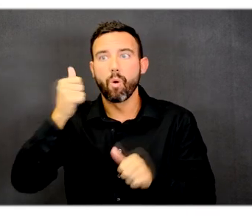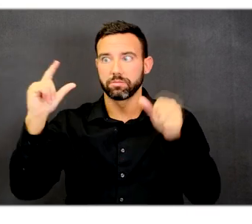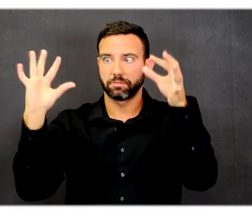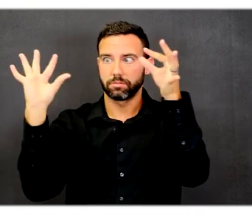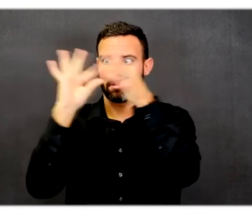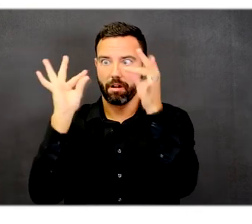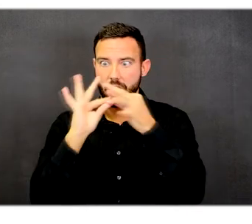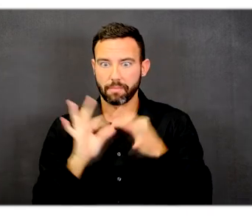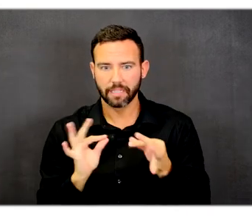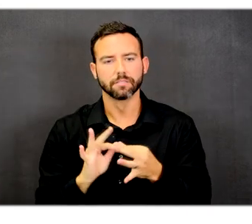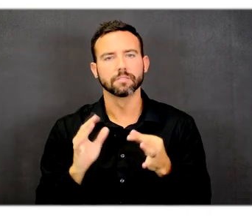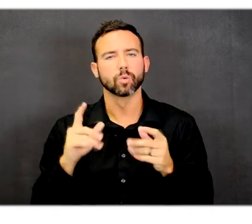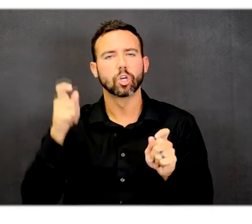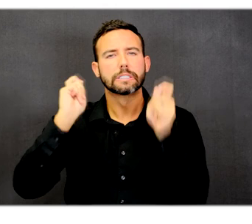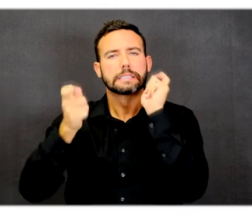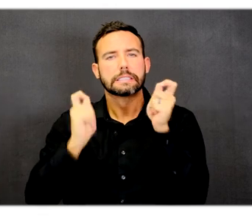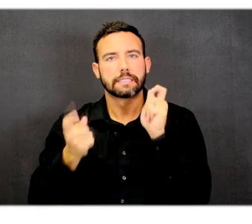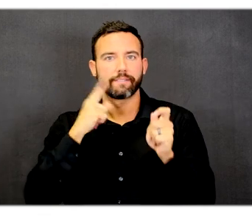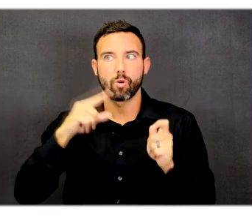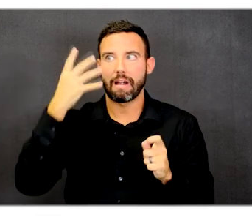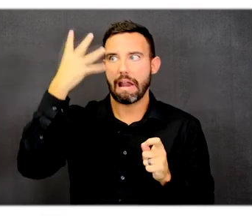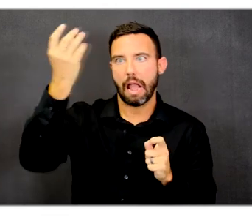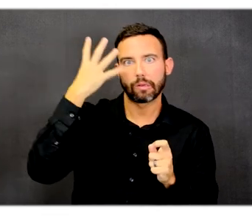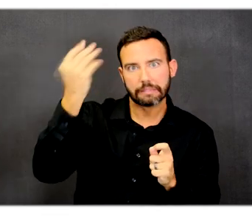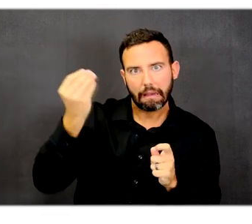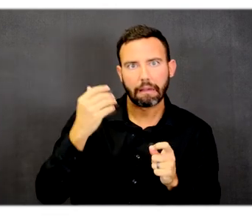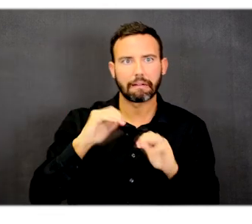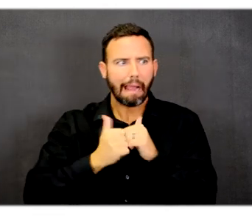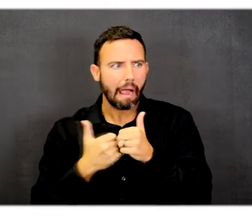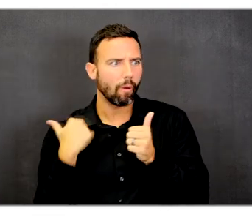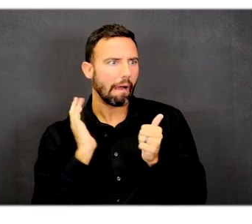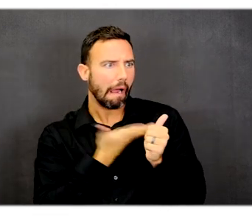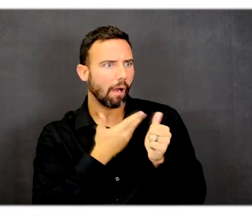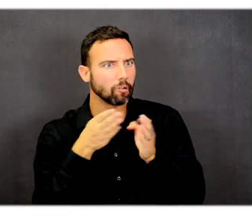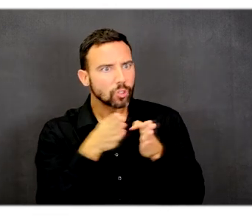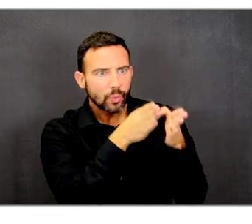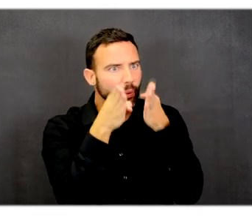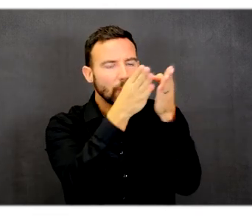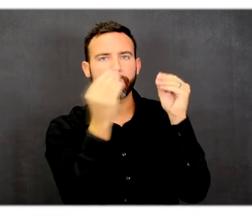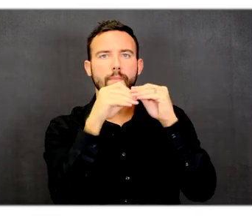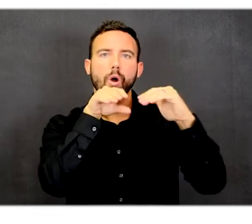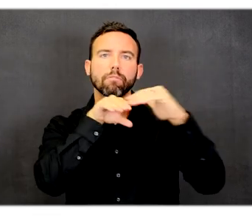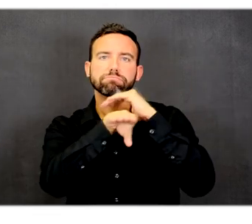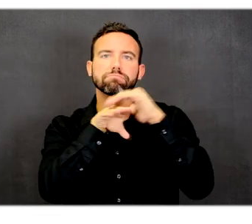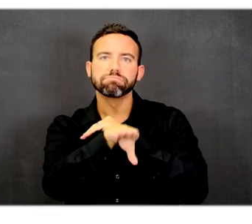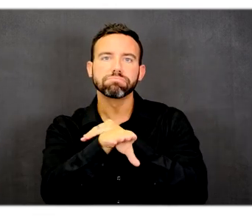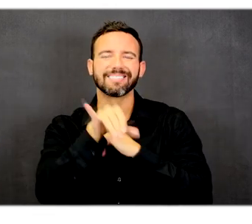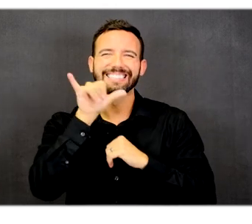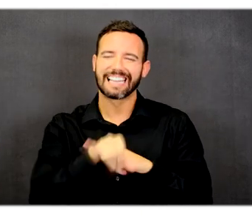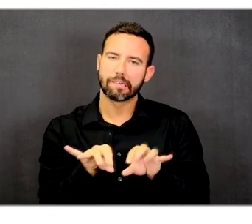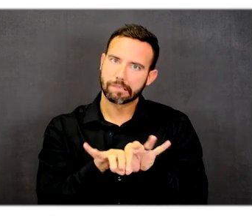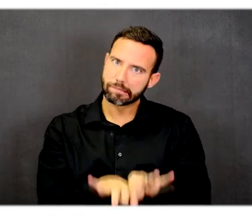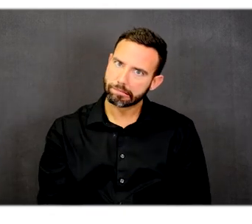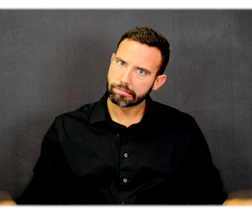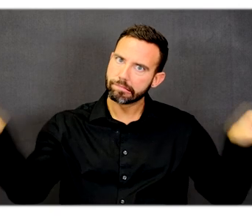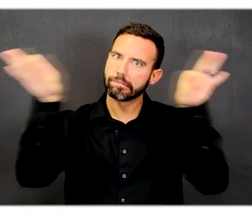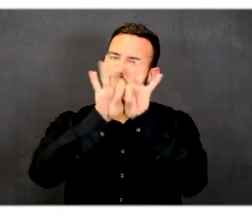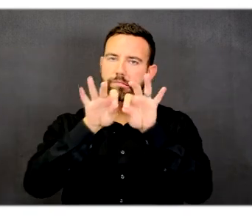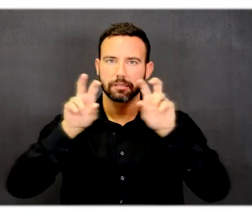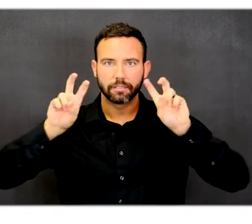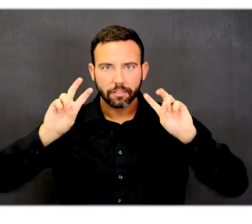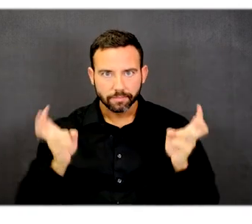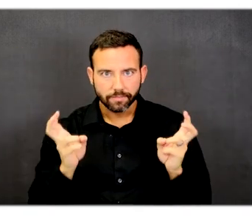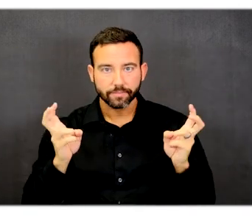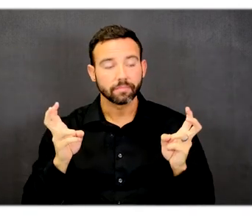the exterior area and how to make the trails more accessible. This was a critical area and the goal was to make